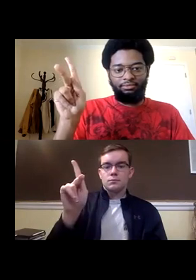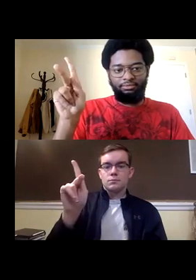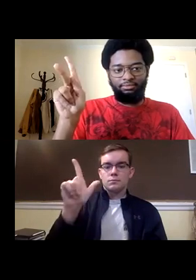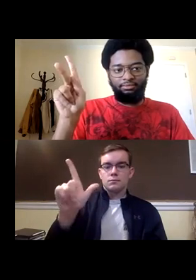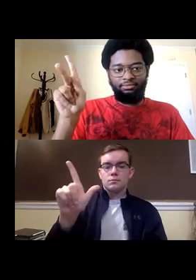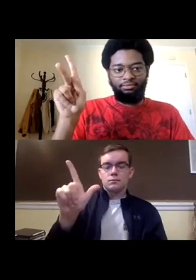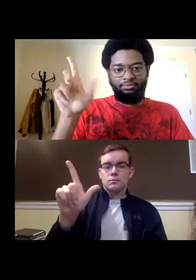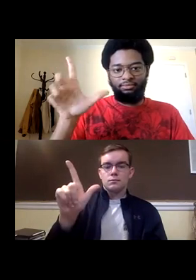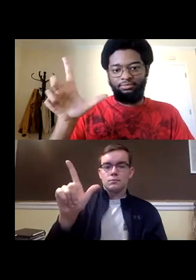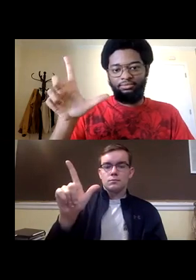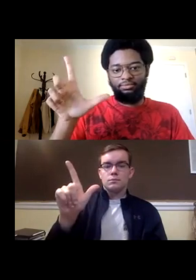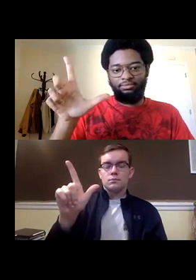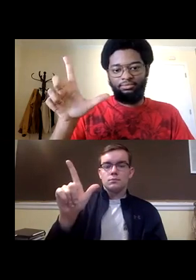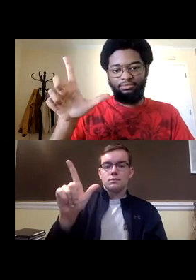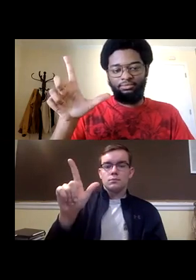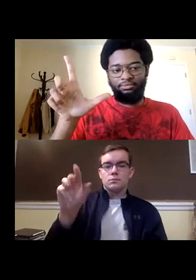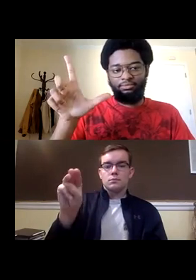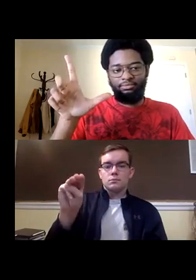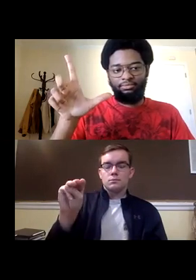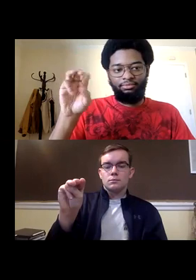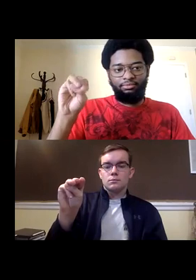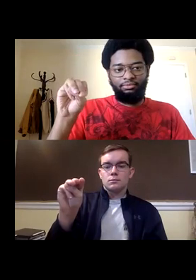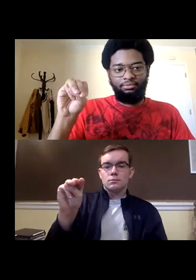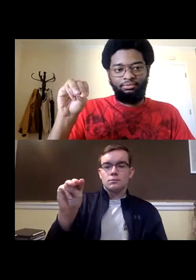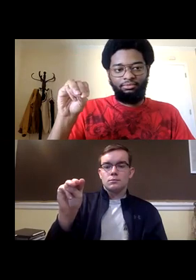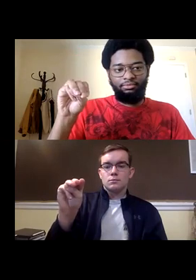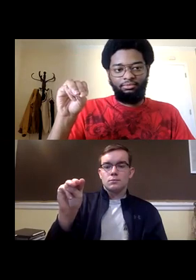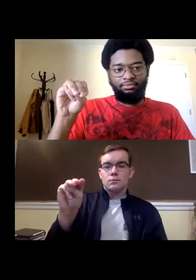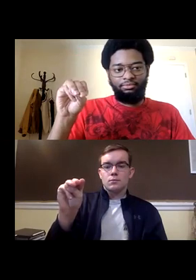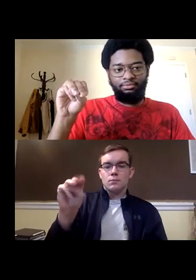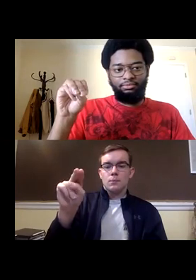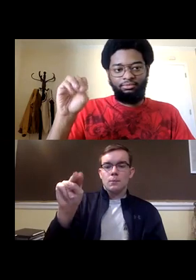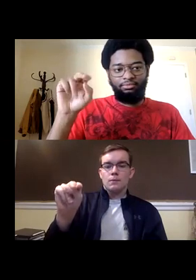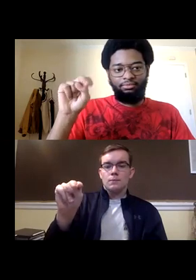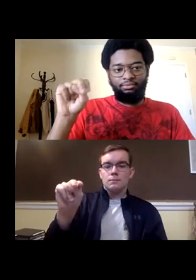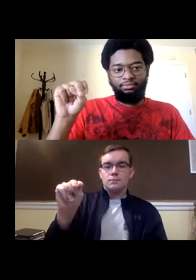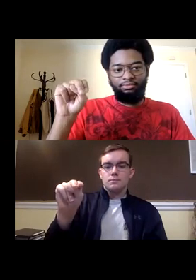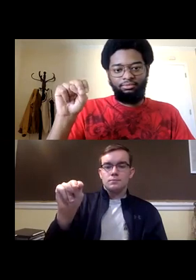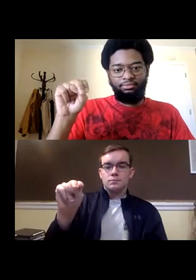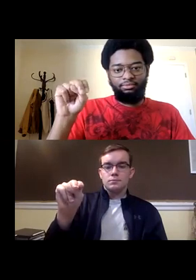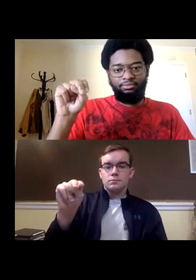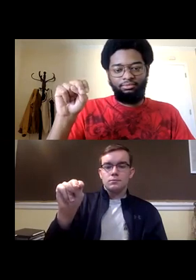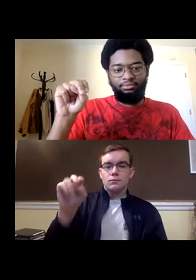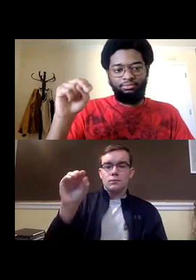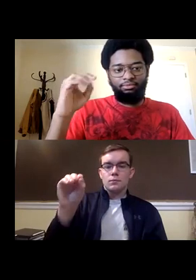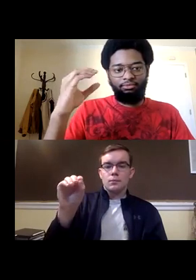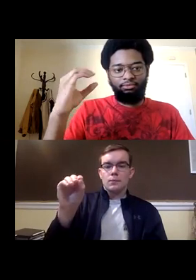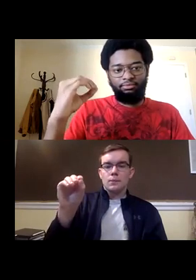l m n